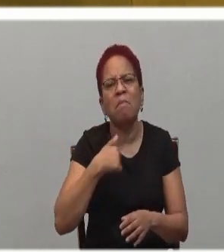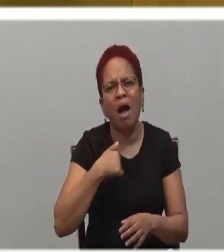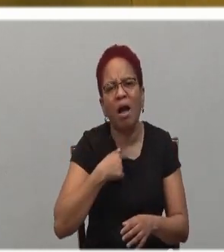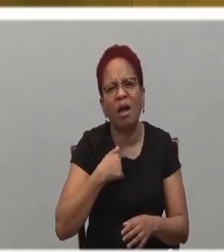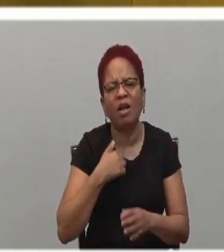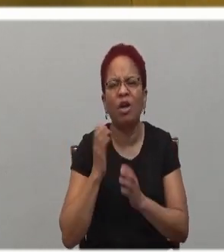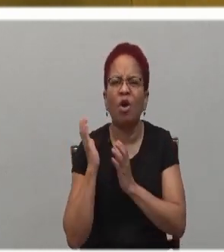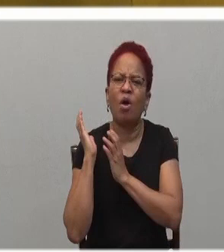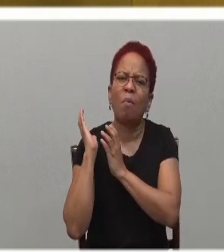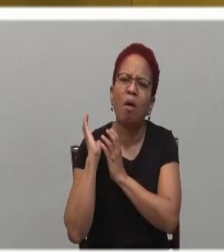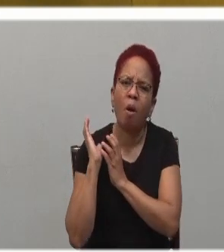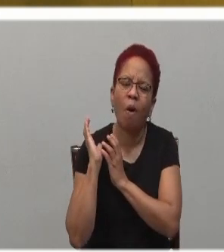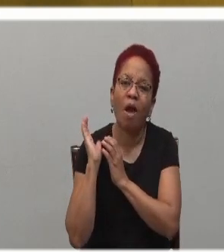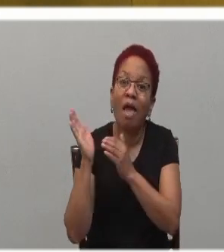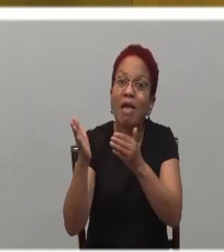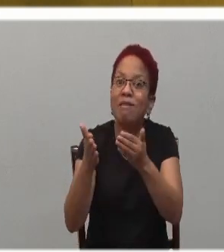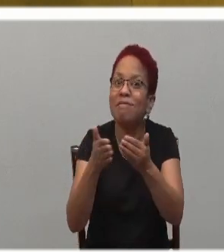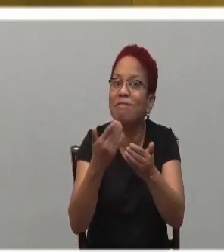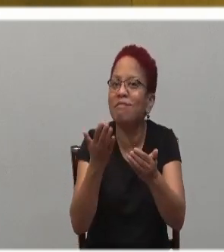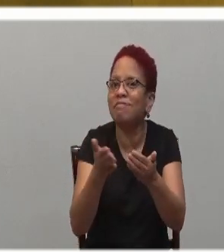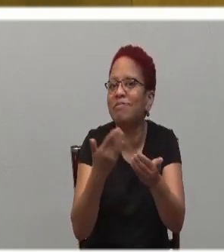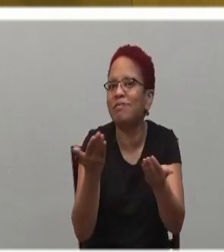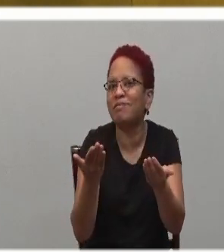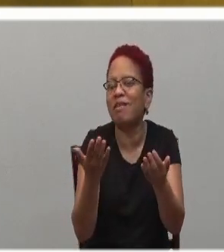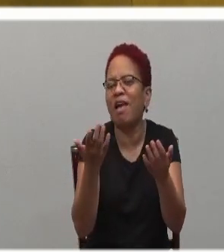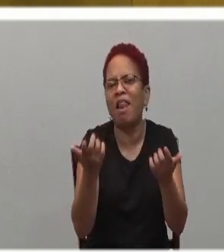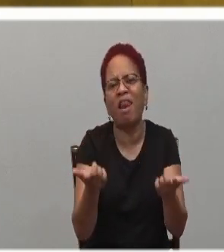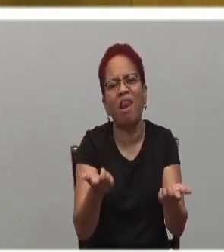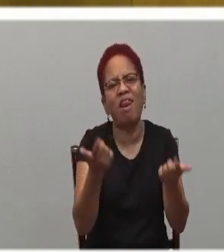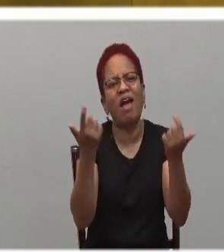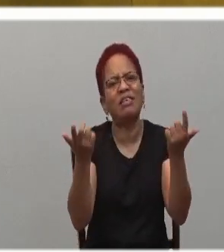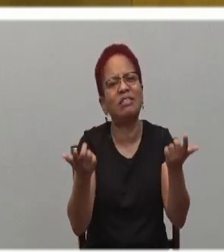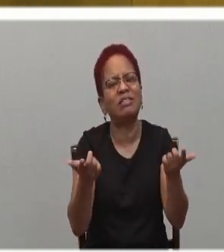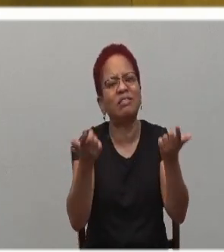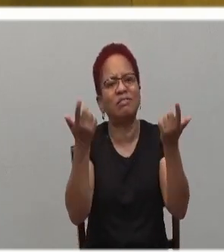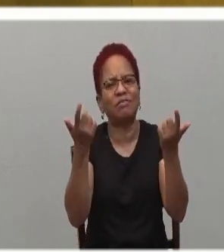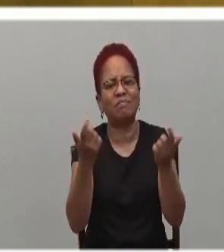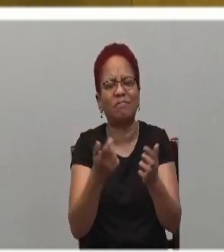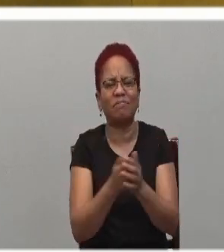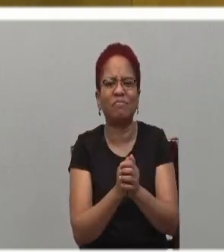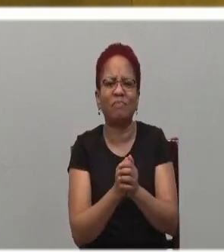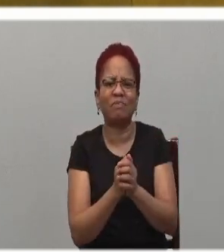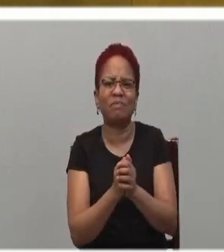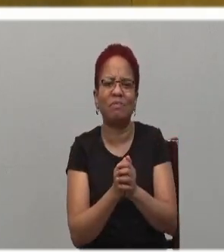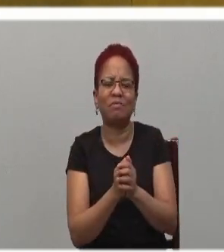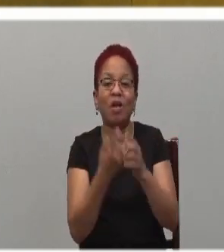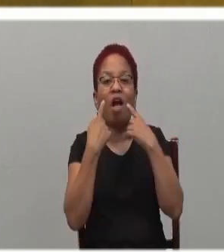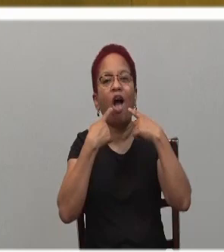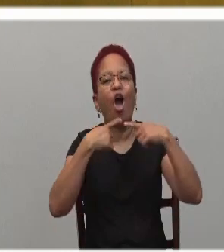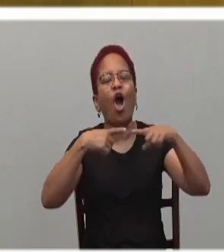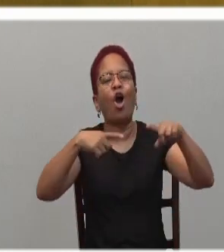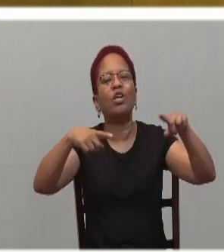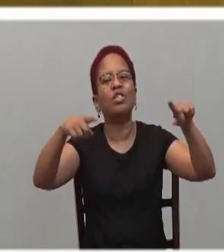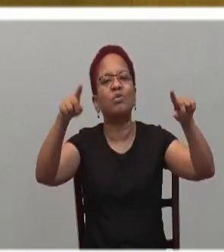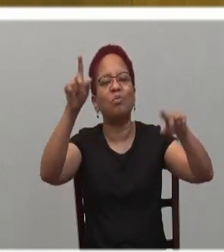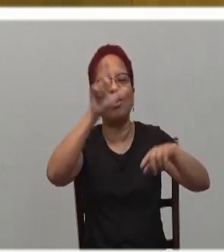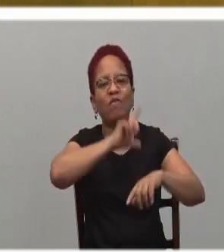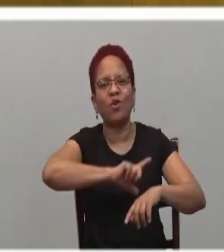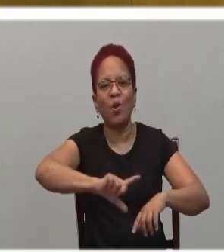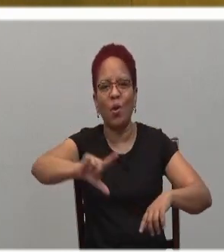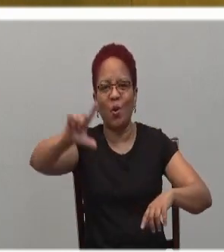and my burden light. The Gospel of the Lord.